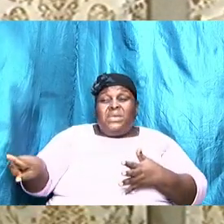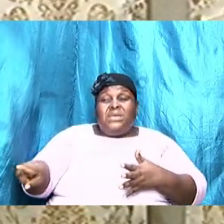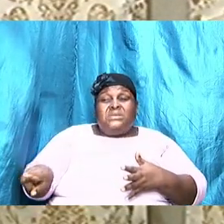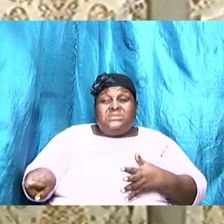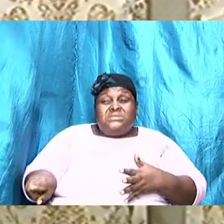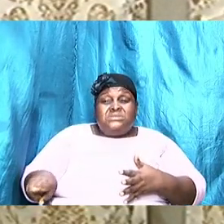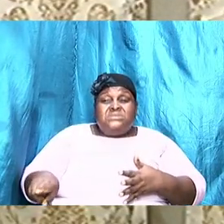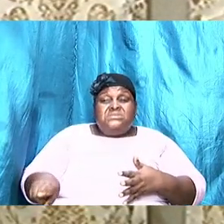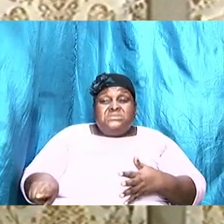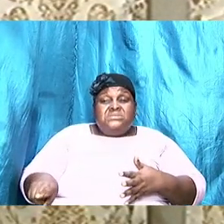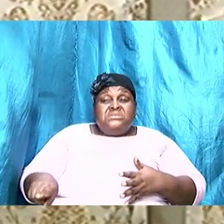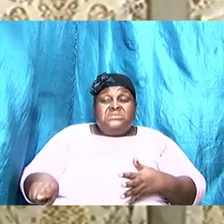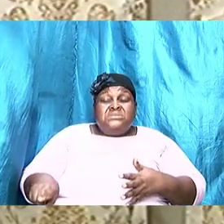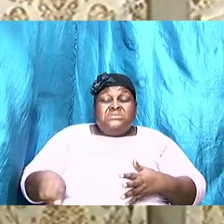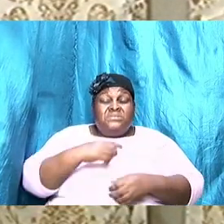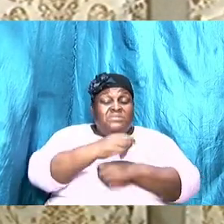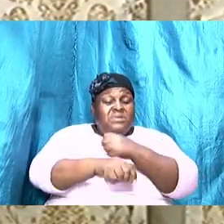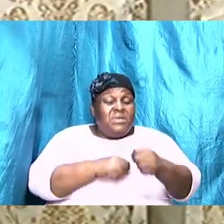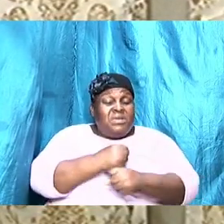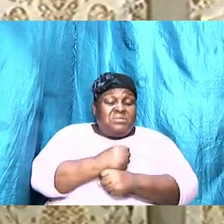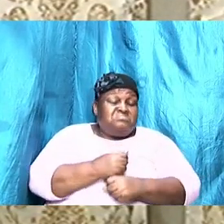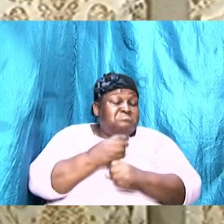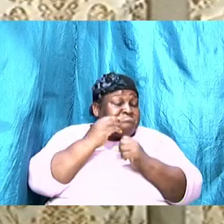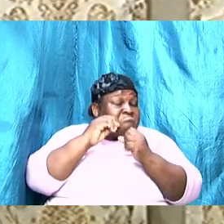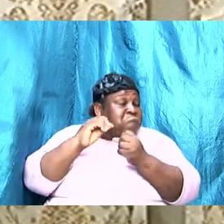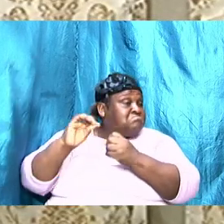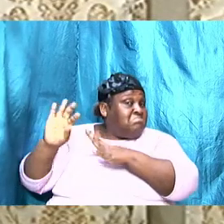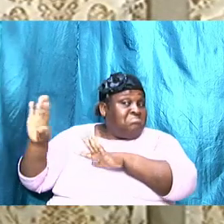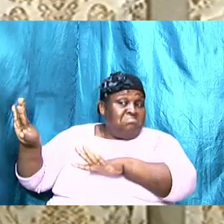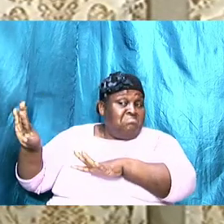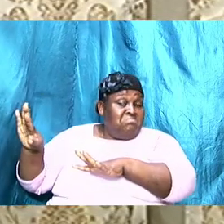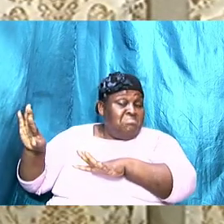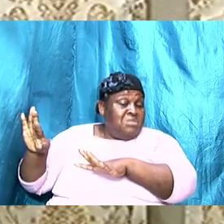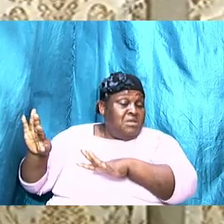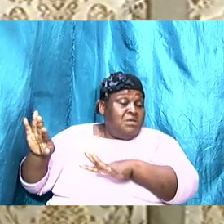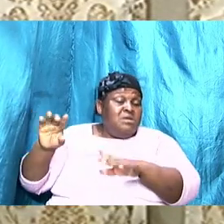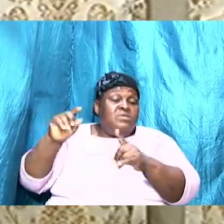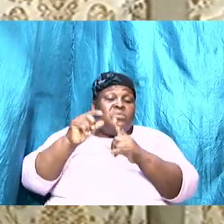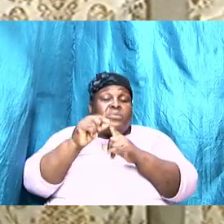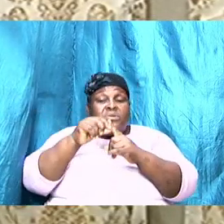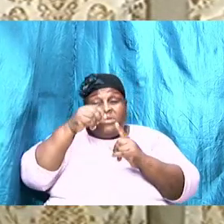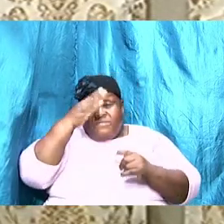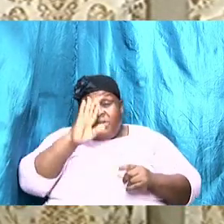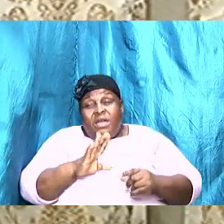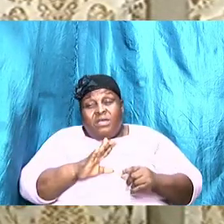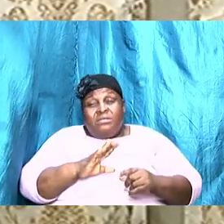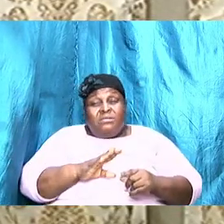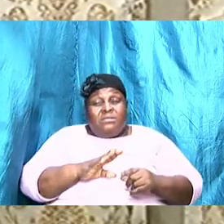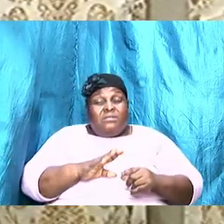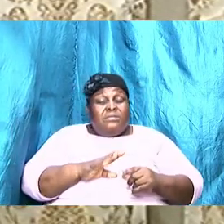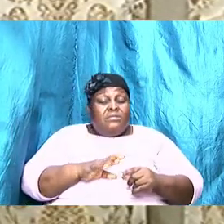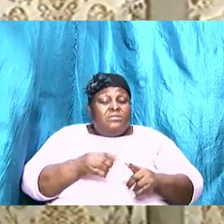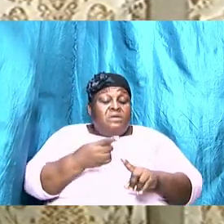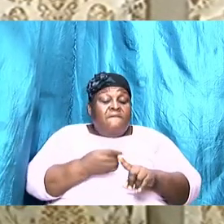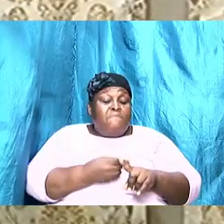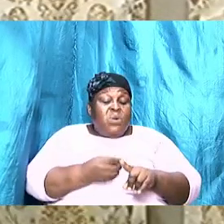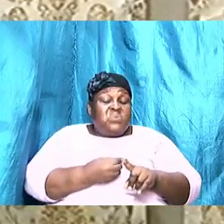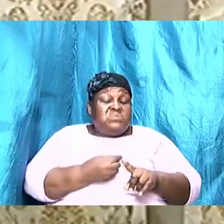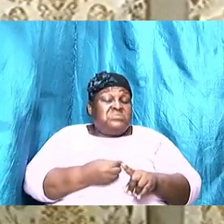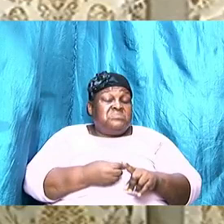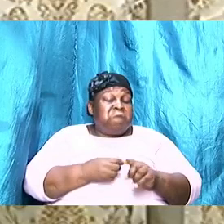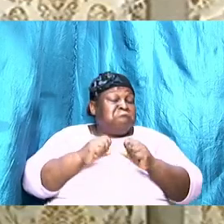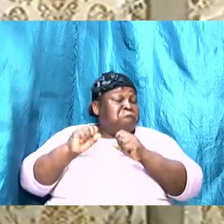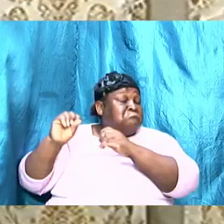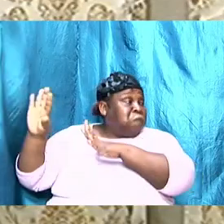is years of neglecting the word. It is months of neglecting the word. It could be weeks of neglecting the word. It is a